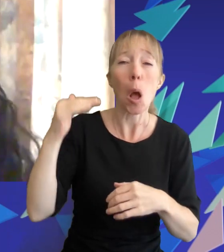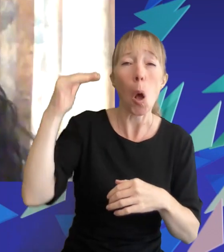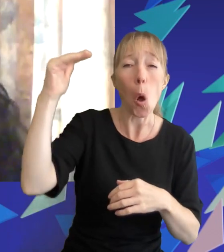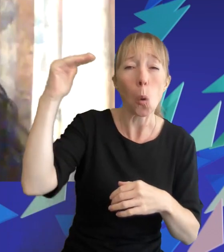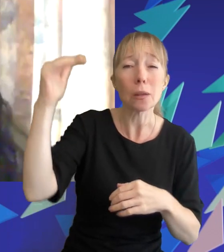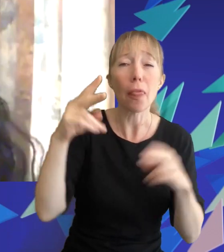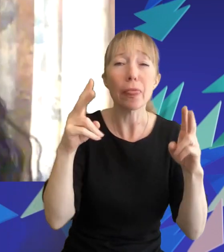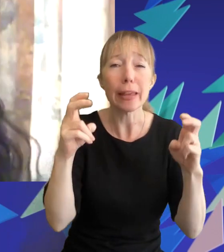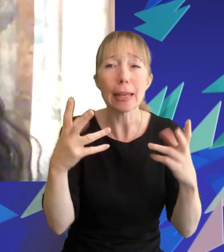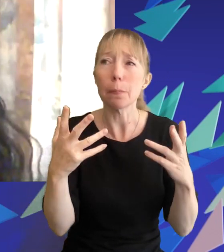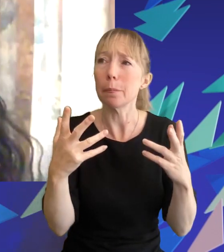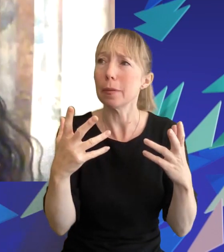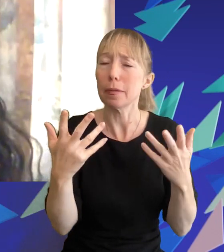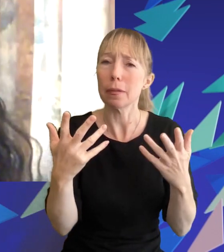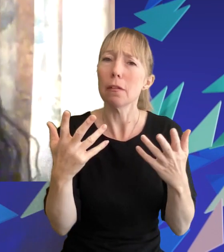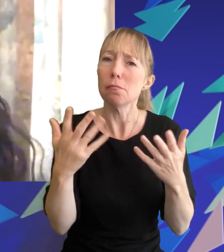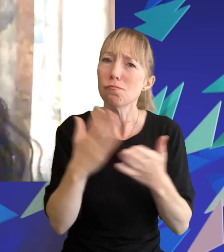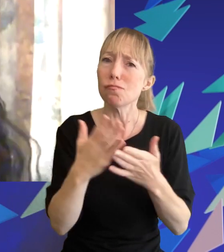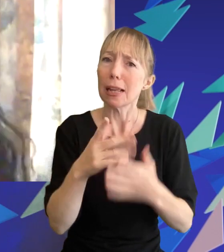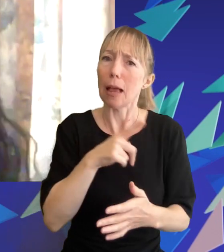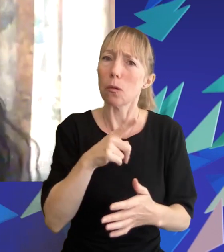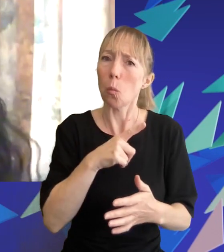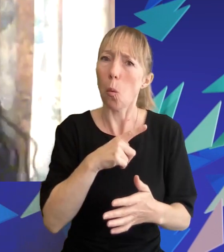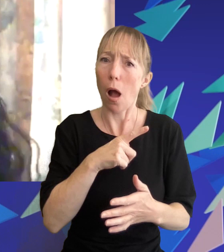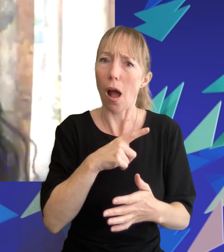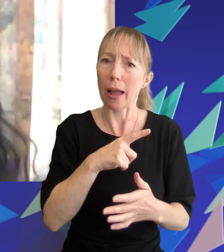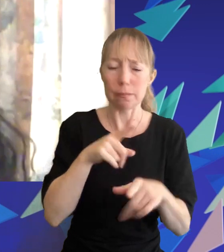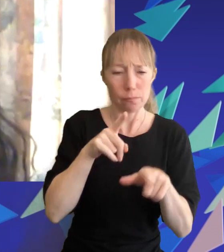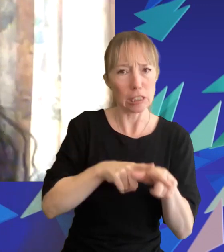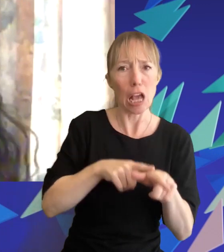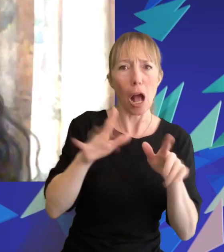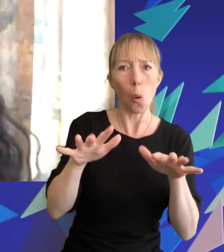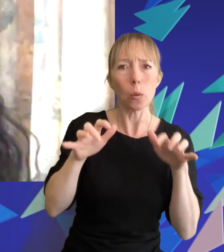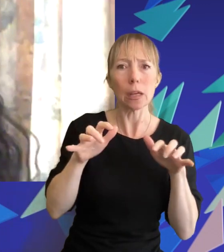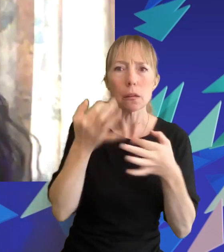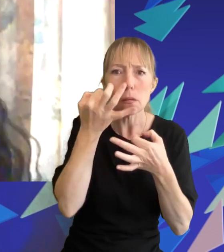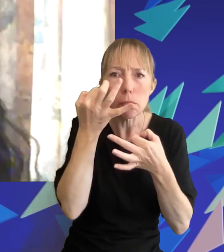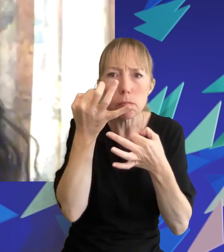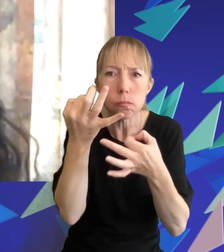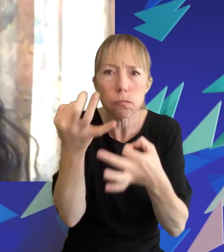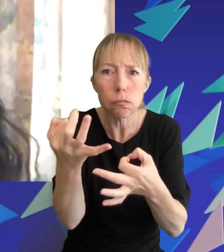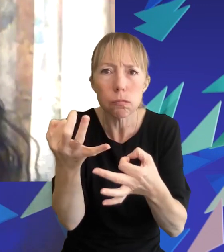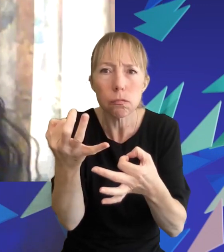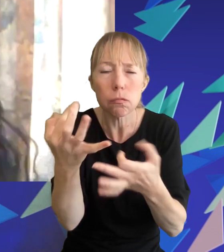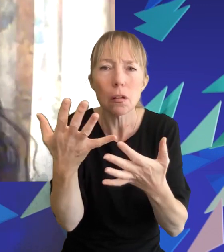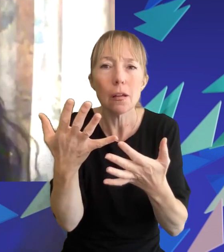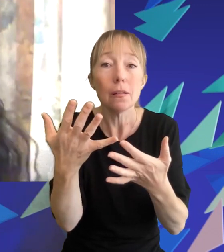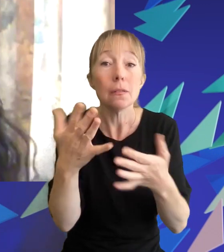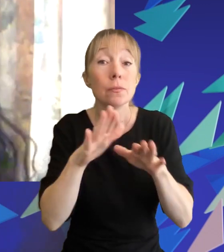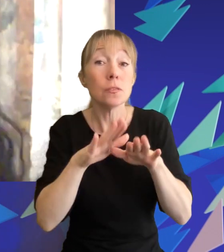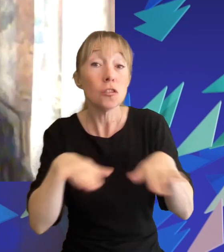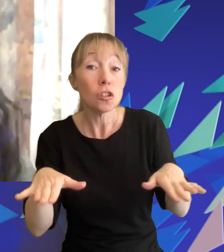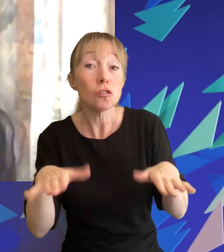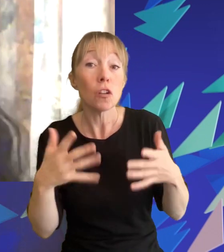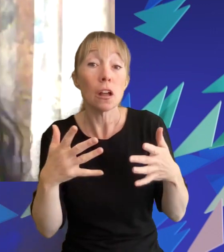are a part of what made it so appealing to young audiences um despite being children such young adult